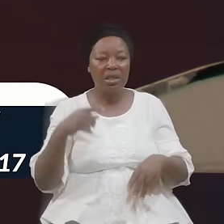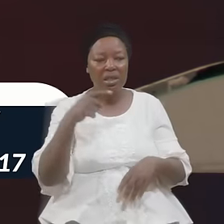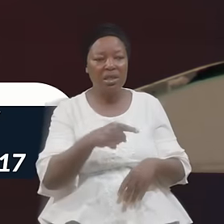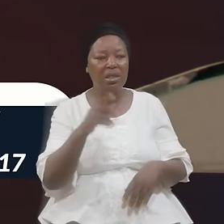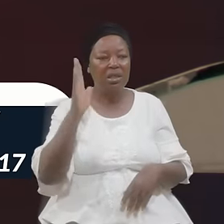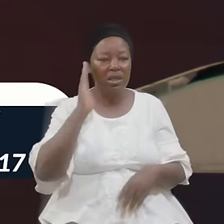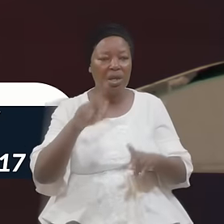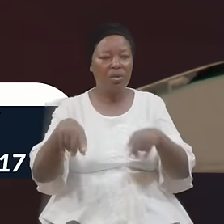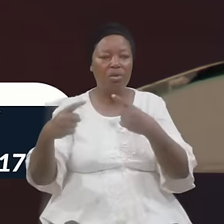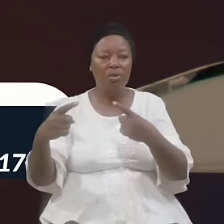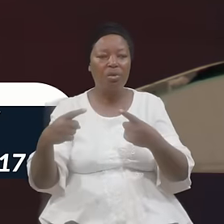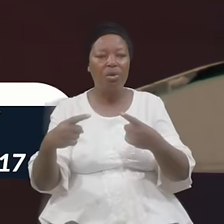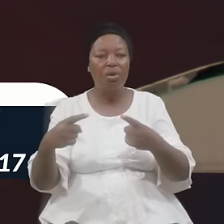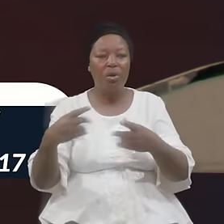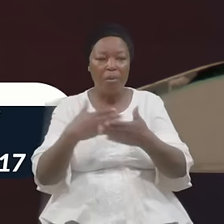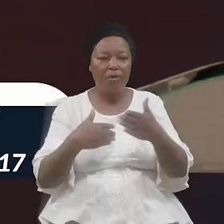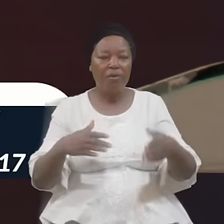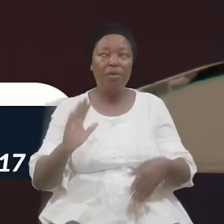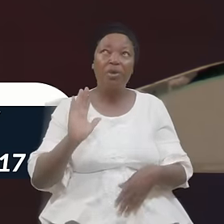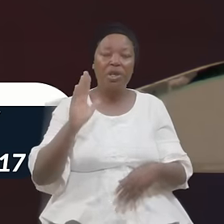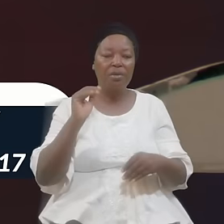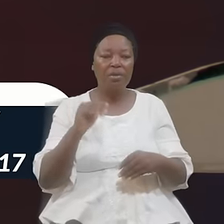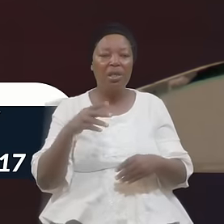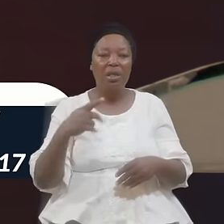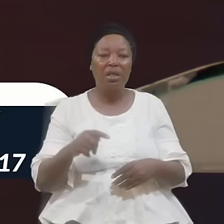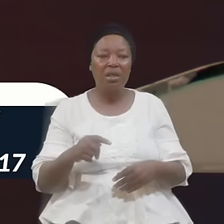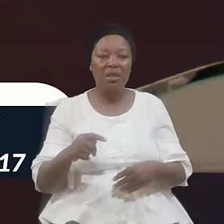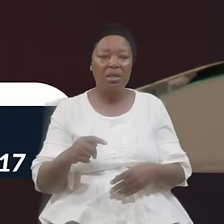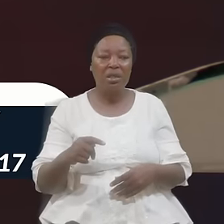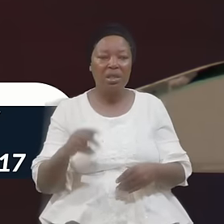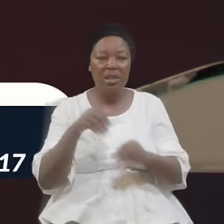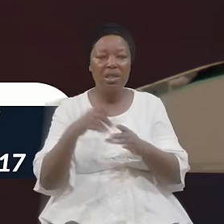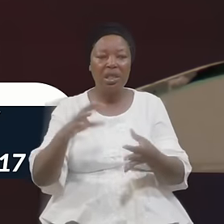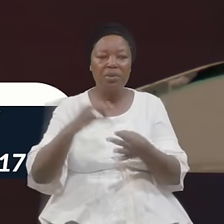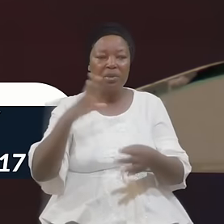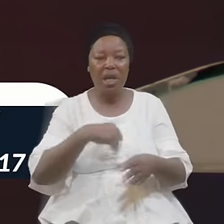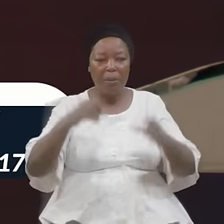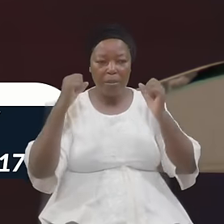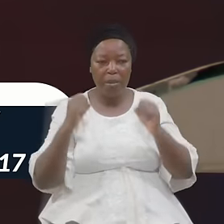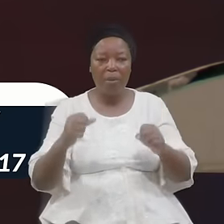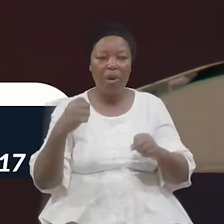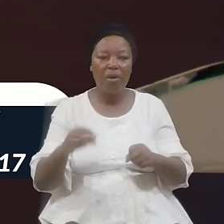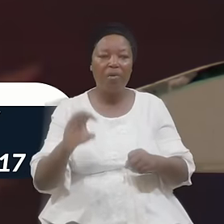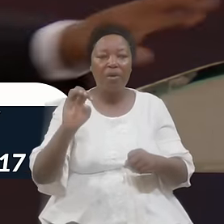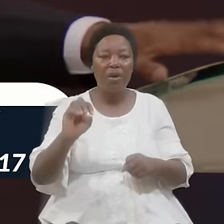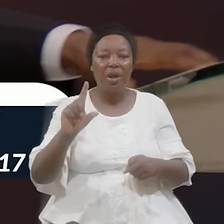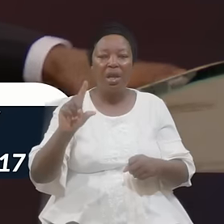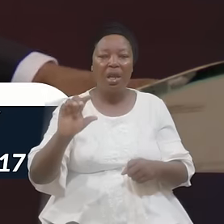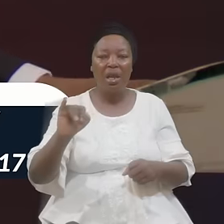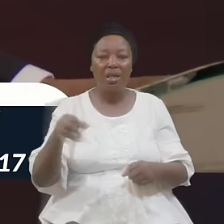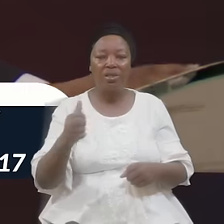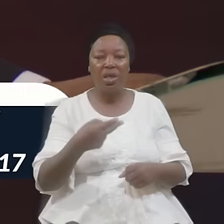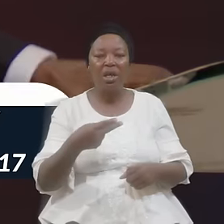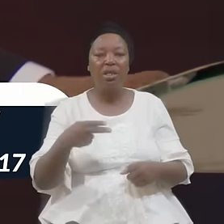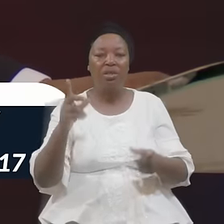Before Him The Messiah In The Spirit And Power Of Elijah Elijah To